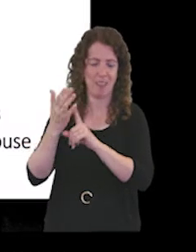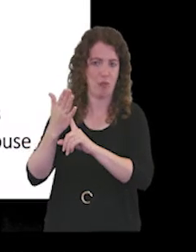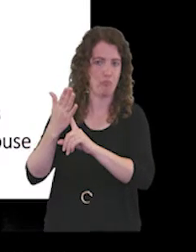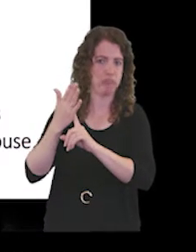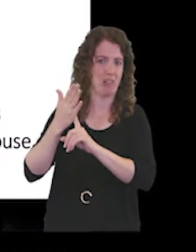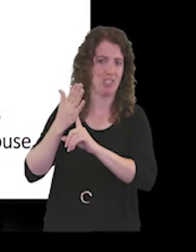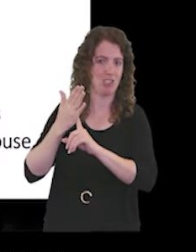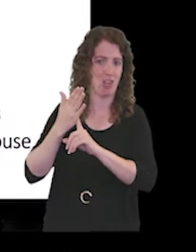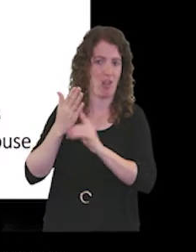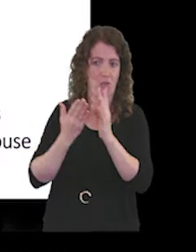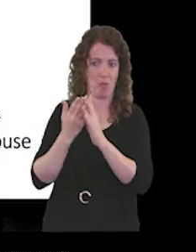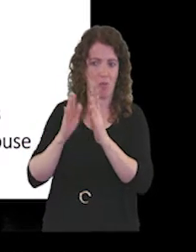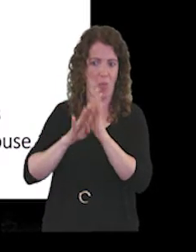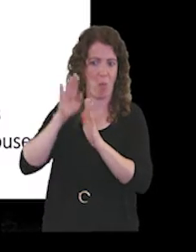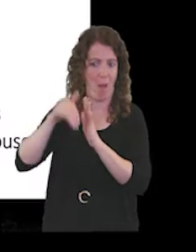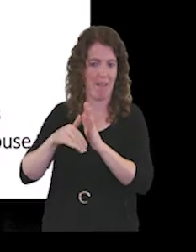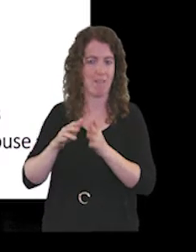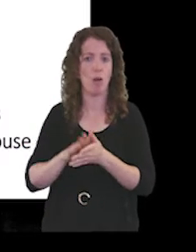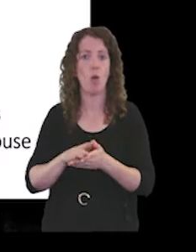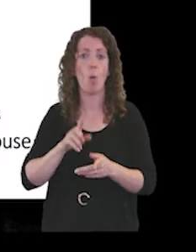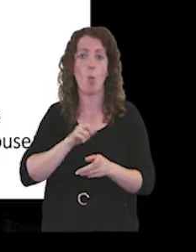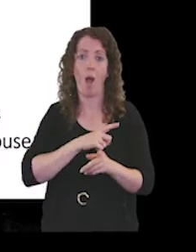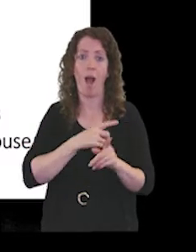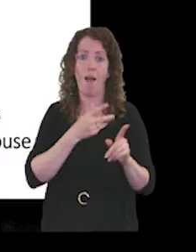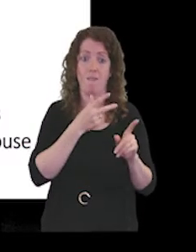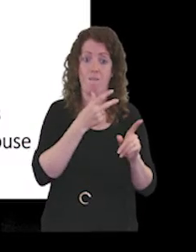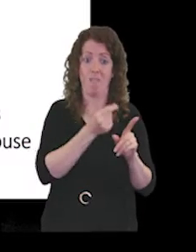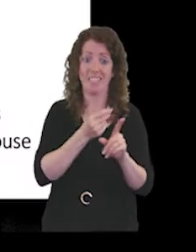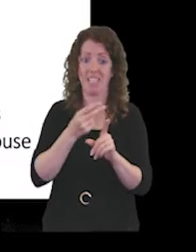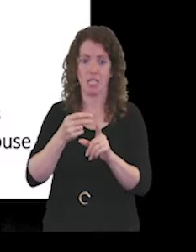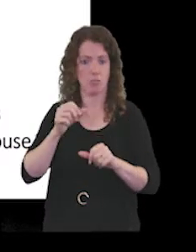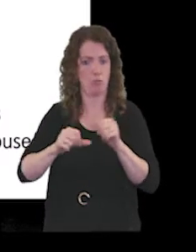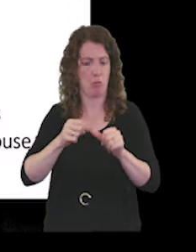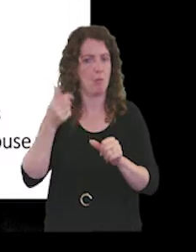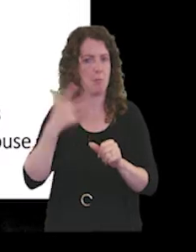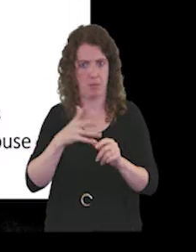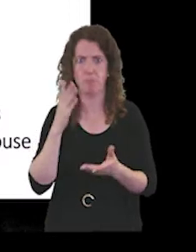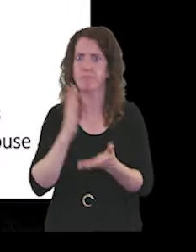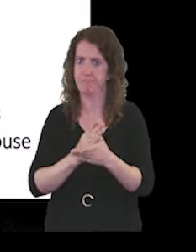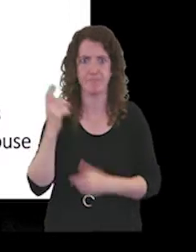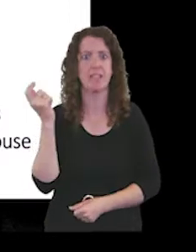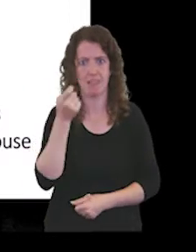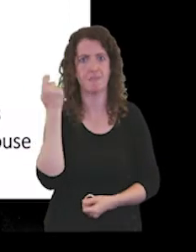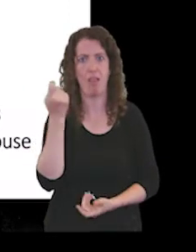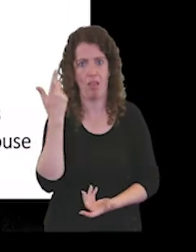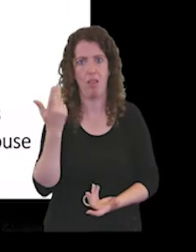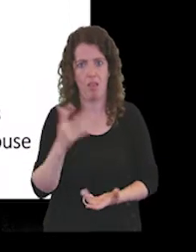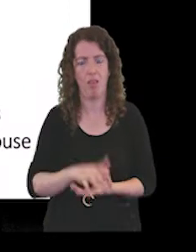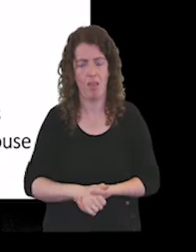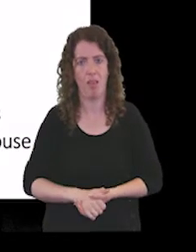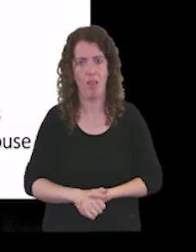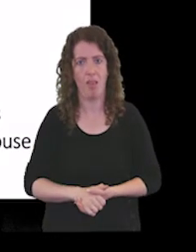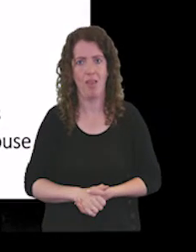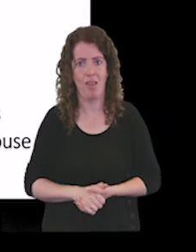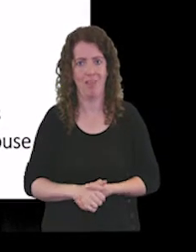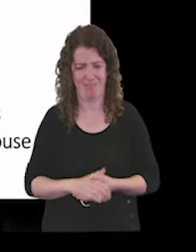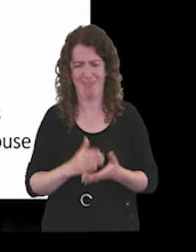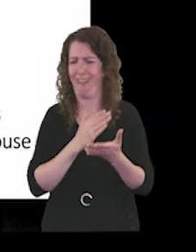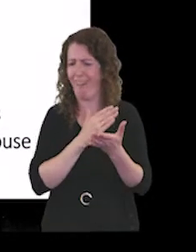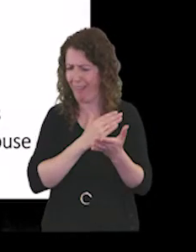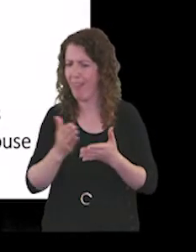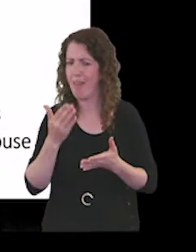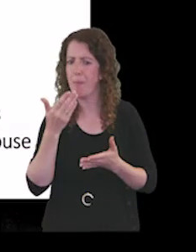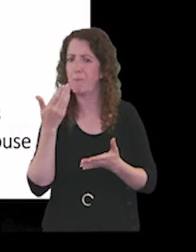during this wave. The vaccination programme has been a mitigated success and is clearly